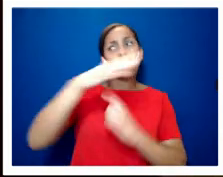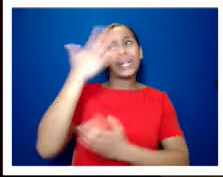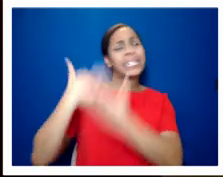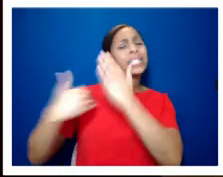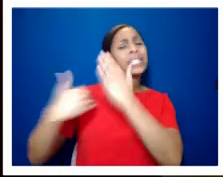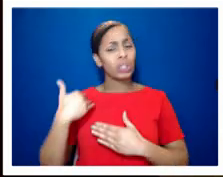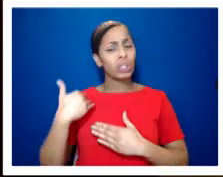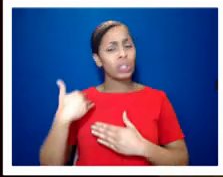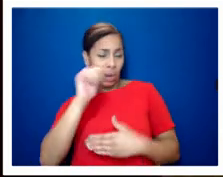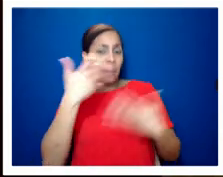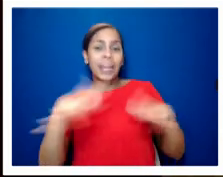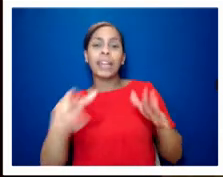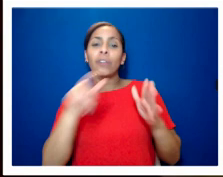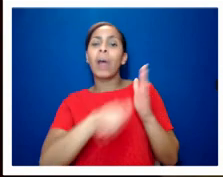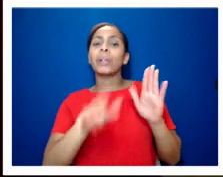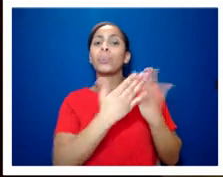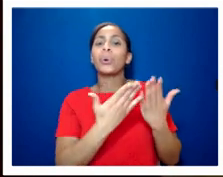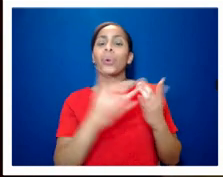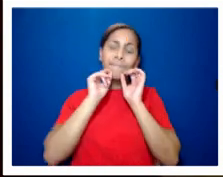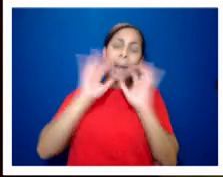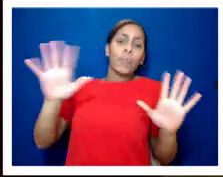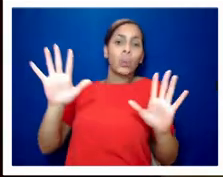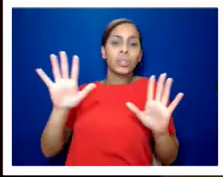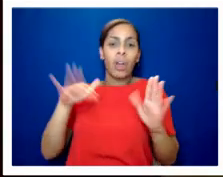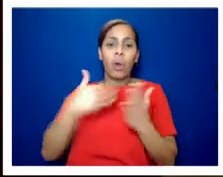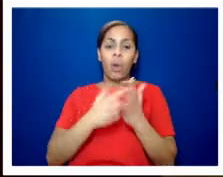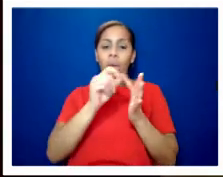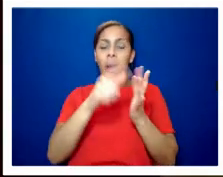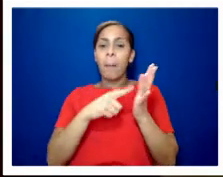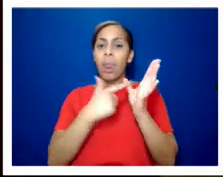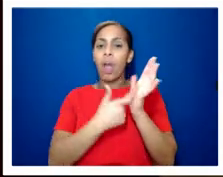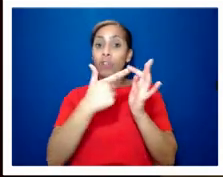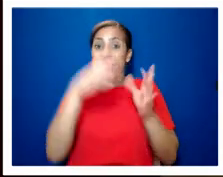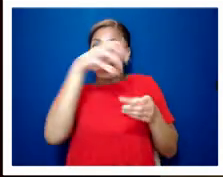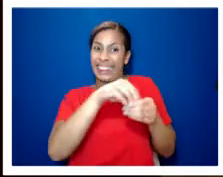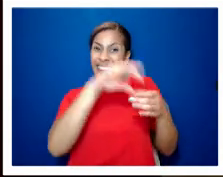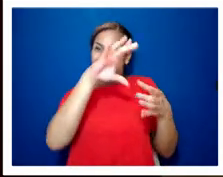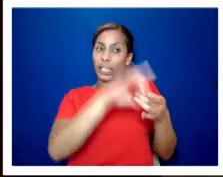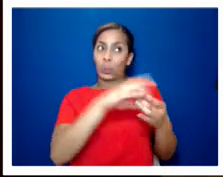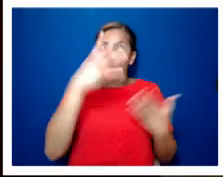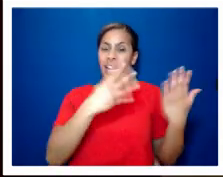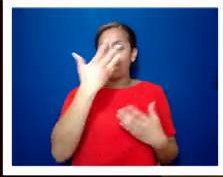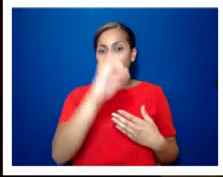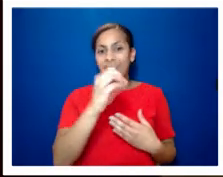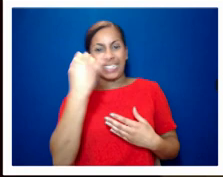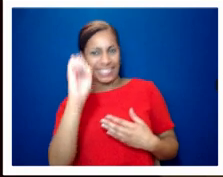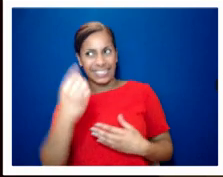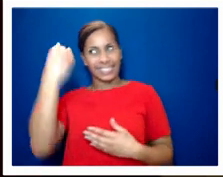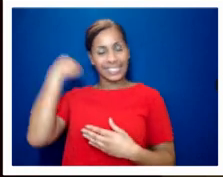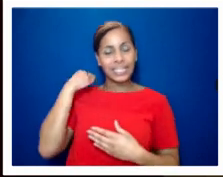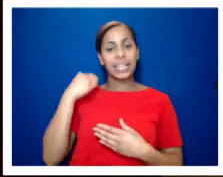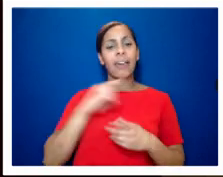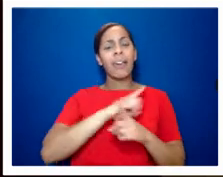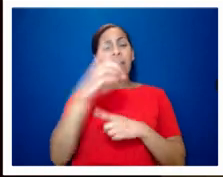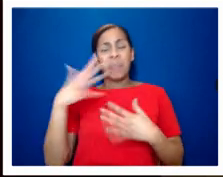of the same publisher um fabulosa on polari which had looked at 50s and 60s um and then and then you know i was thinking it would be